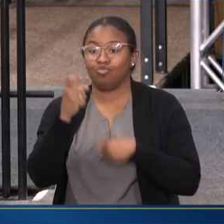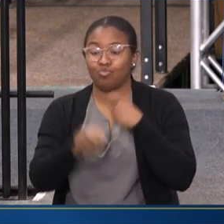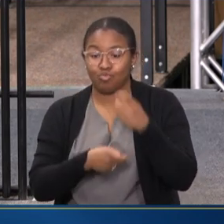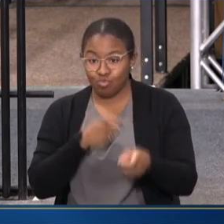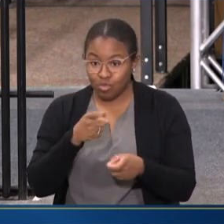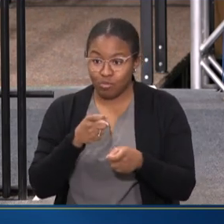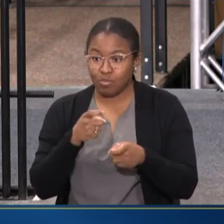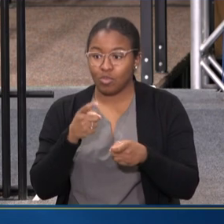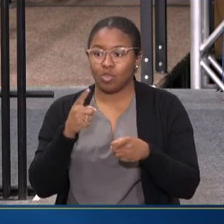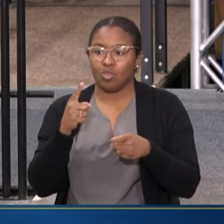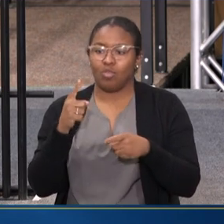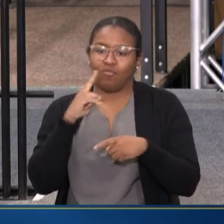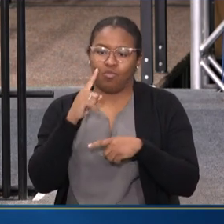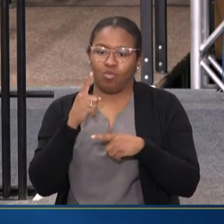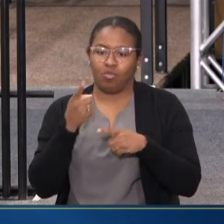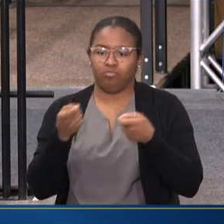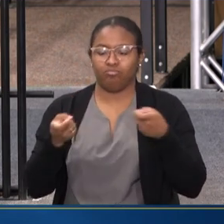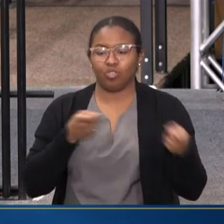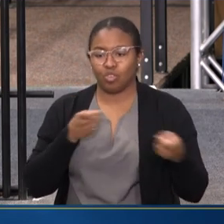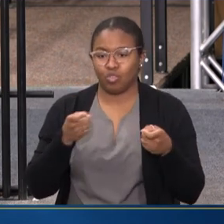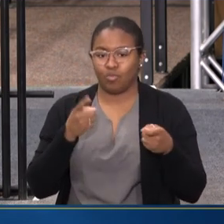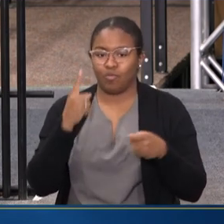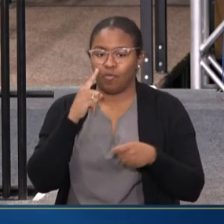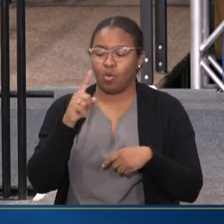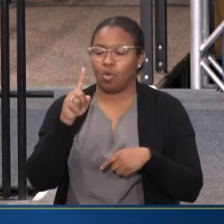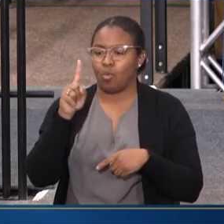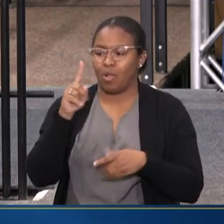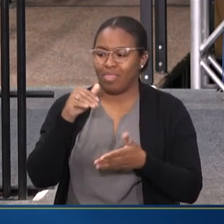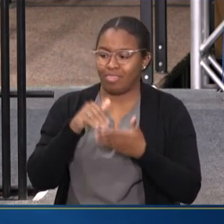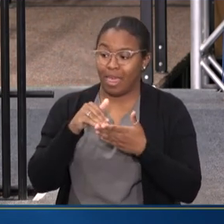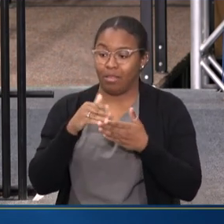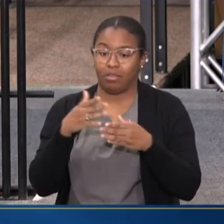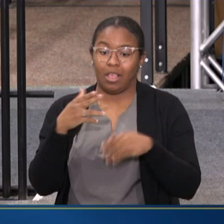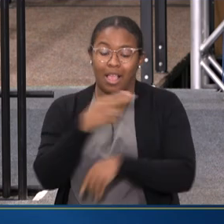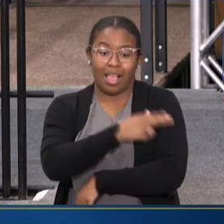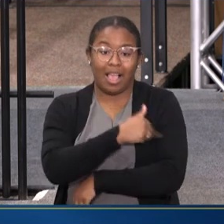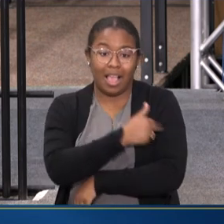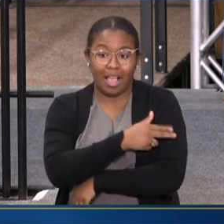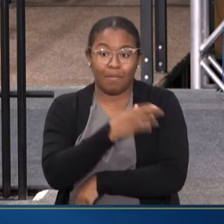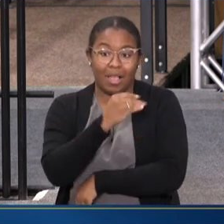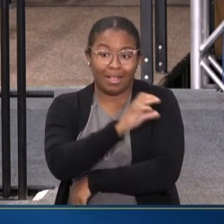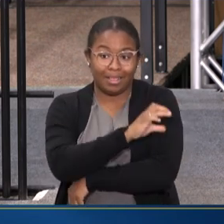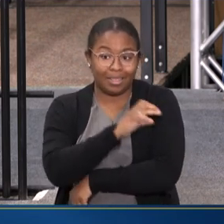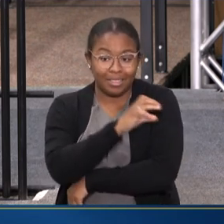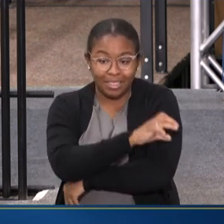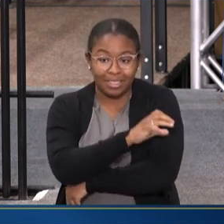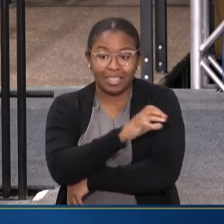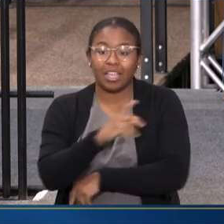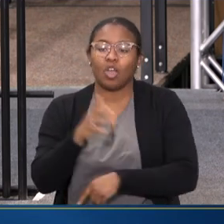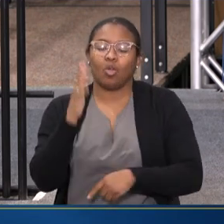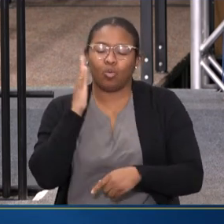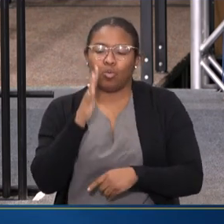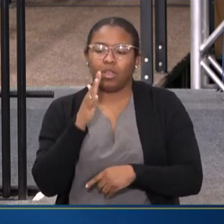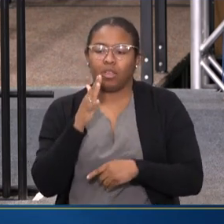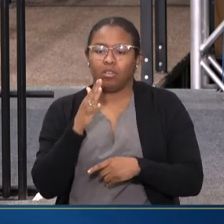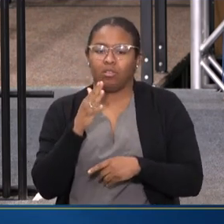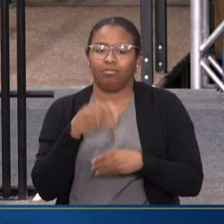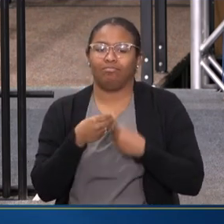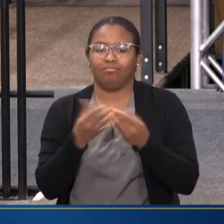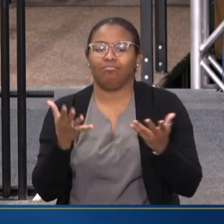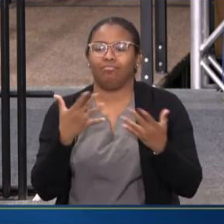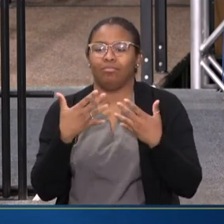of more than 1,000 public hospitals and clinics, which will administer health